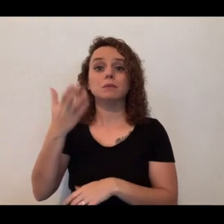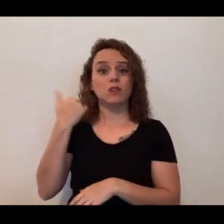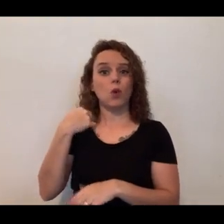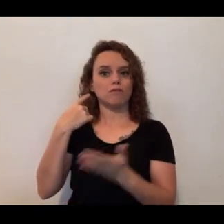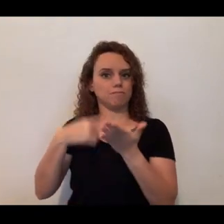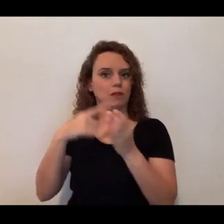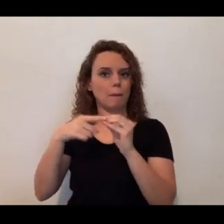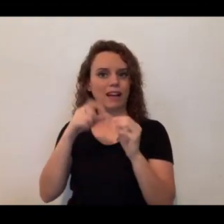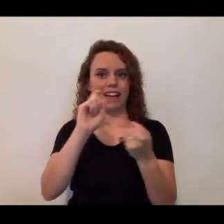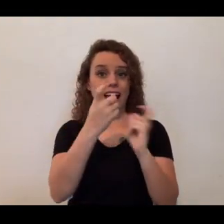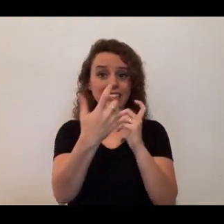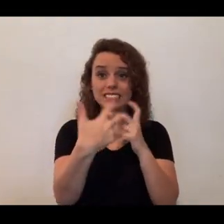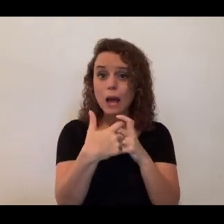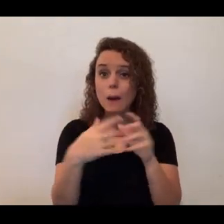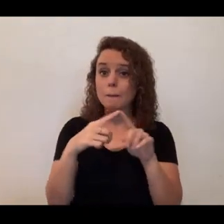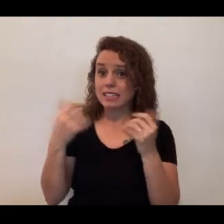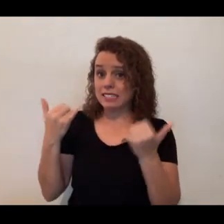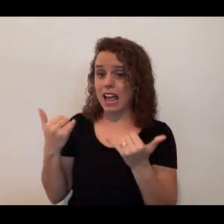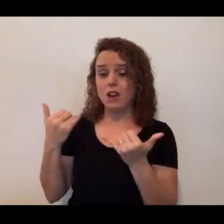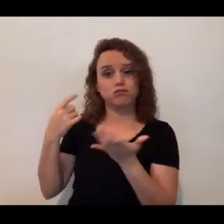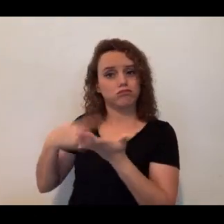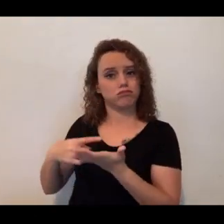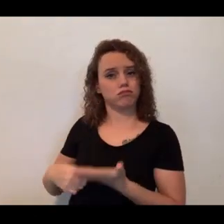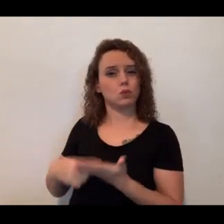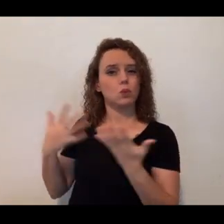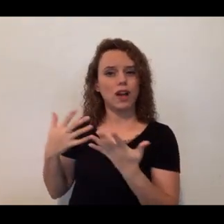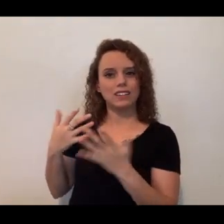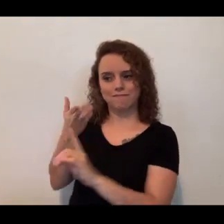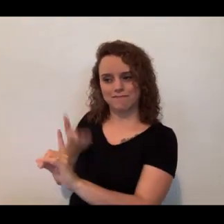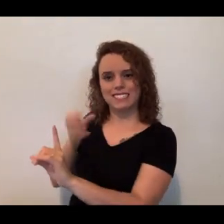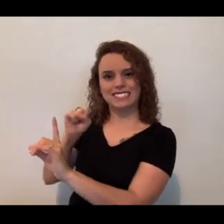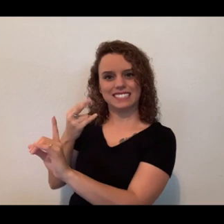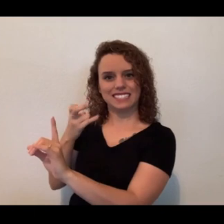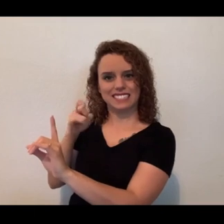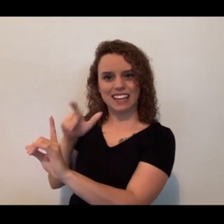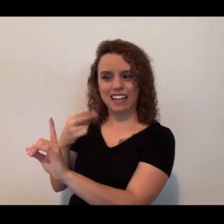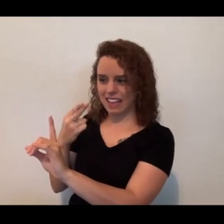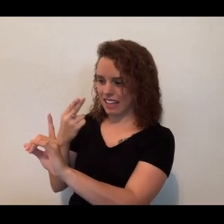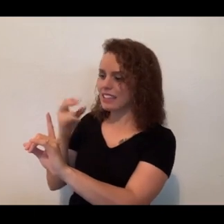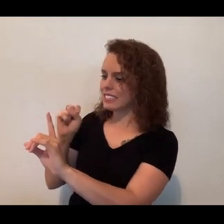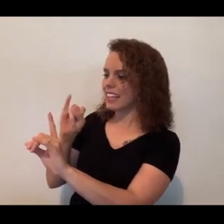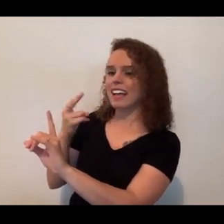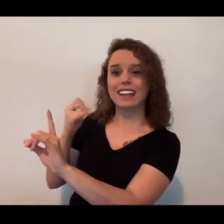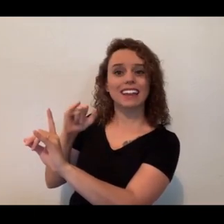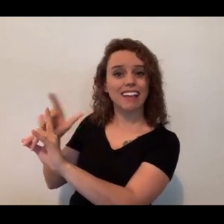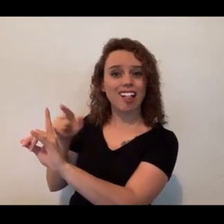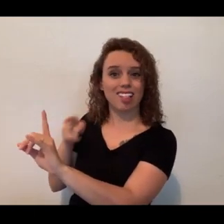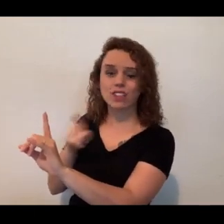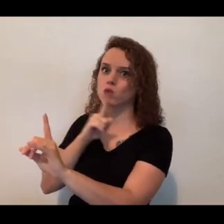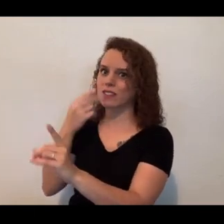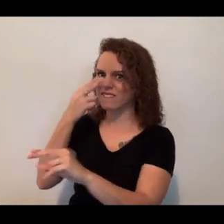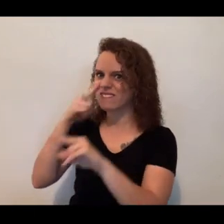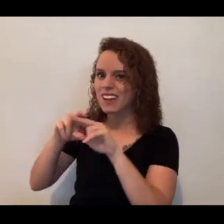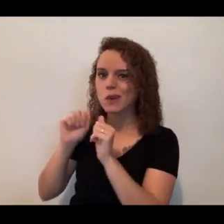general, but I want to give you a second to talk about CL as an individual because she is really fun. She's so fun to work with. She's part of